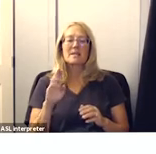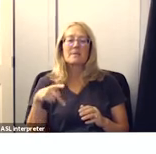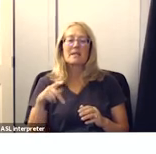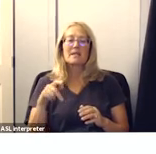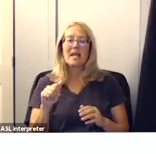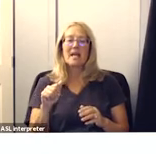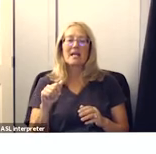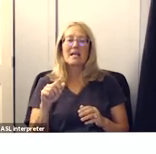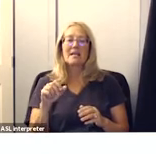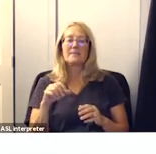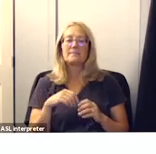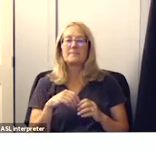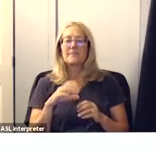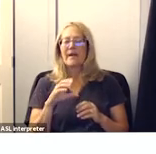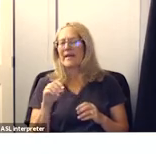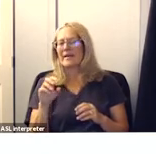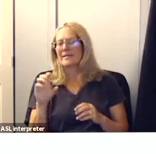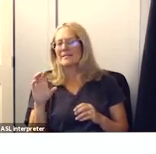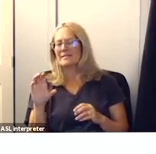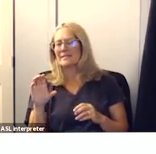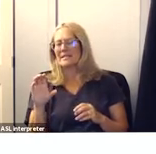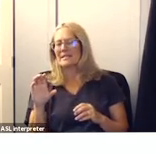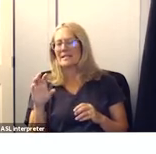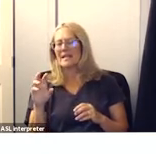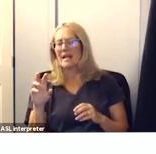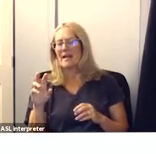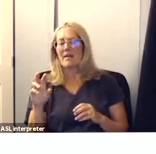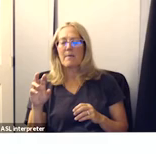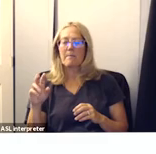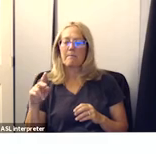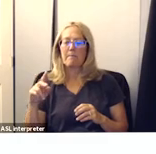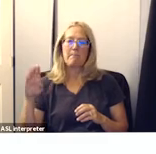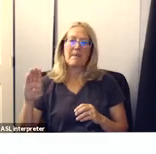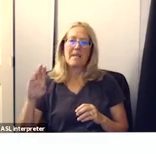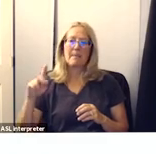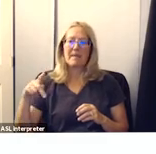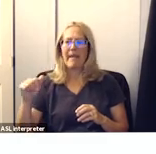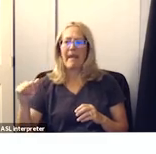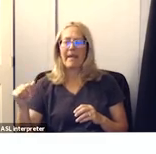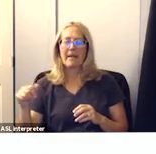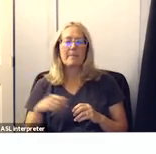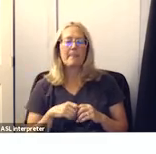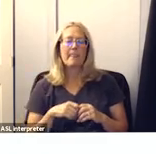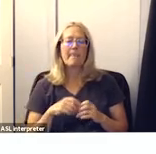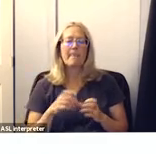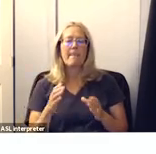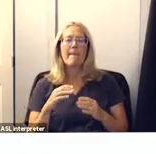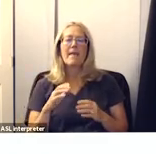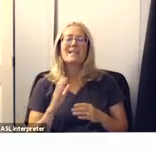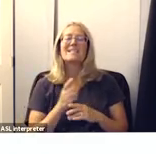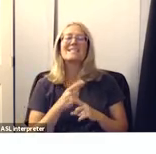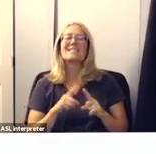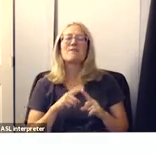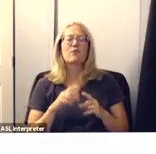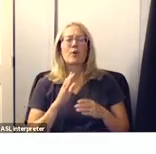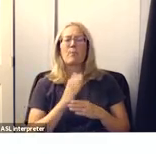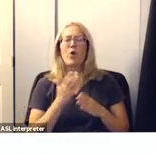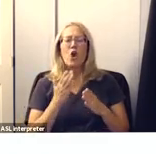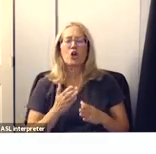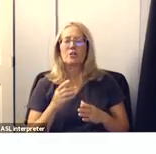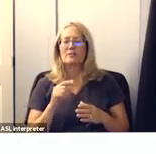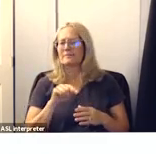um we met with community partners and i think parents should be down at the bottom there